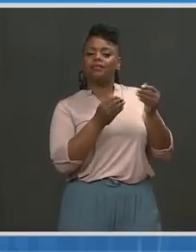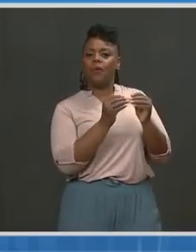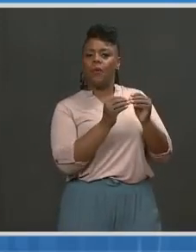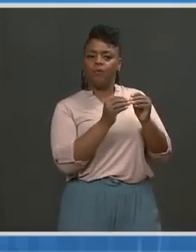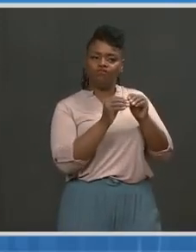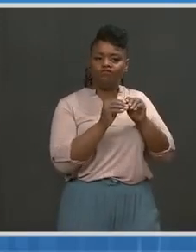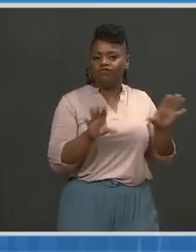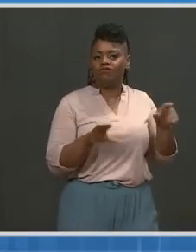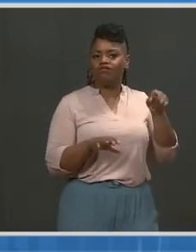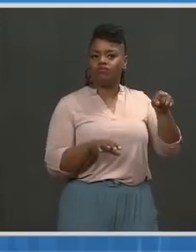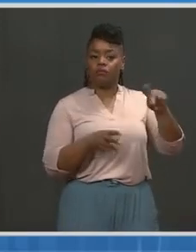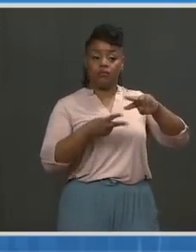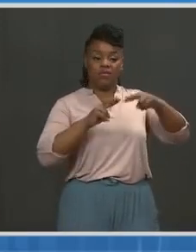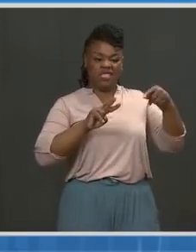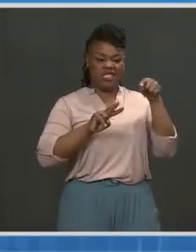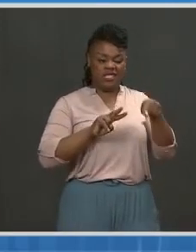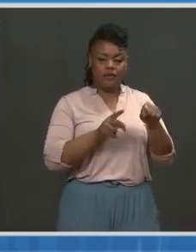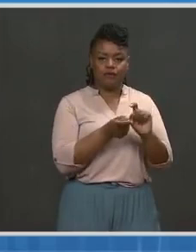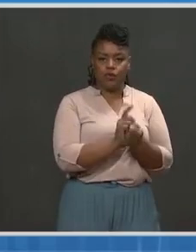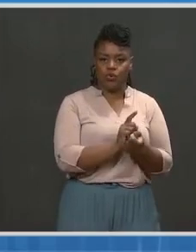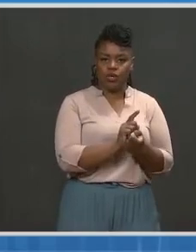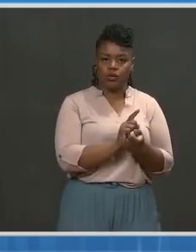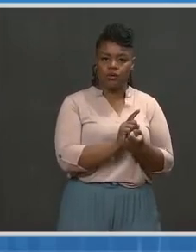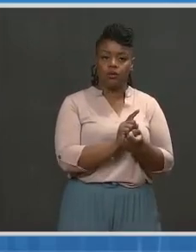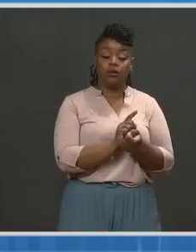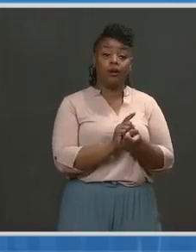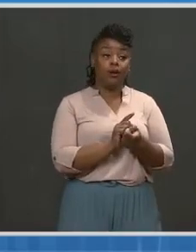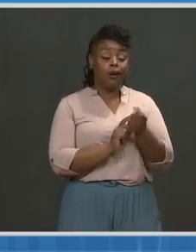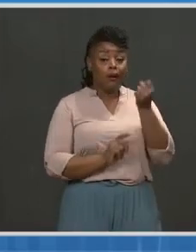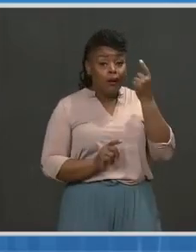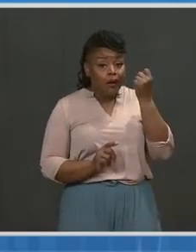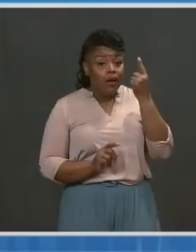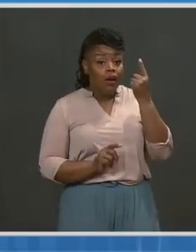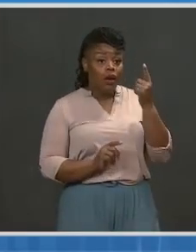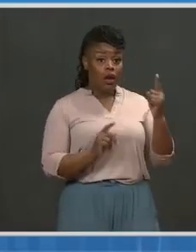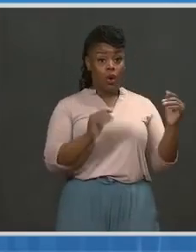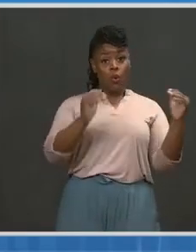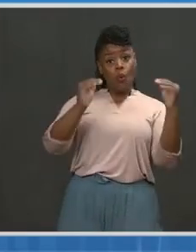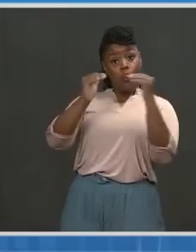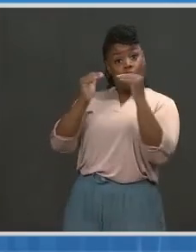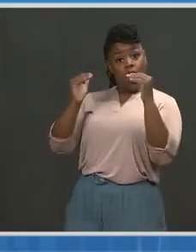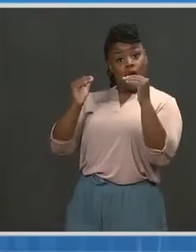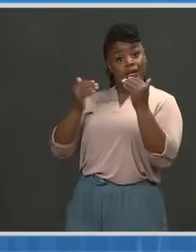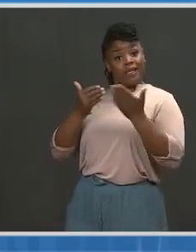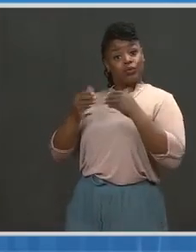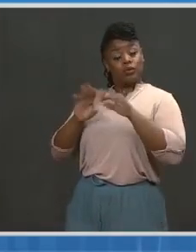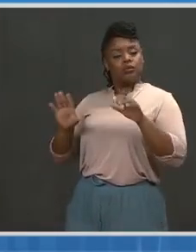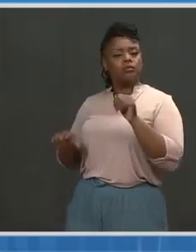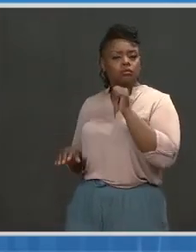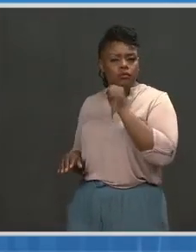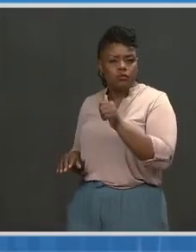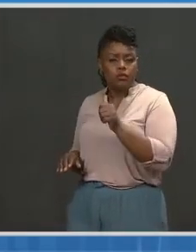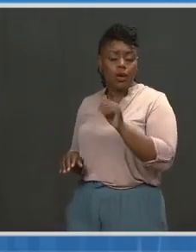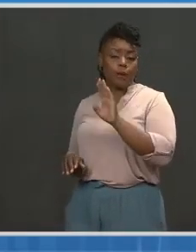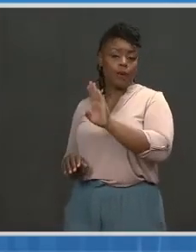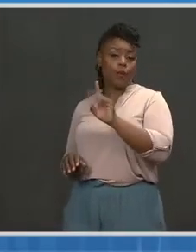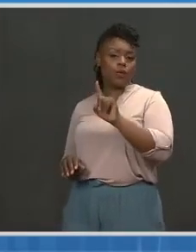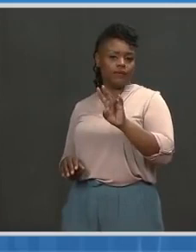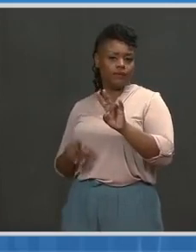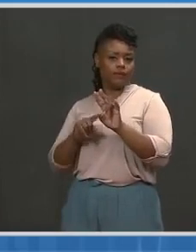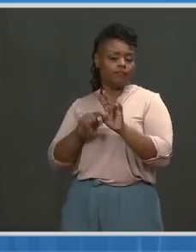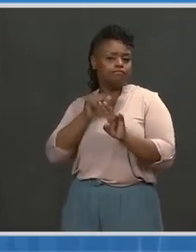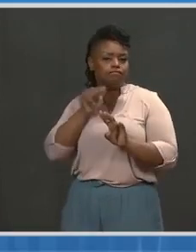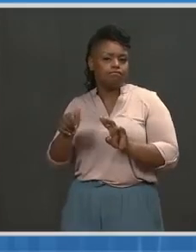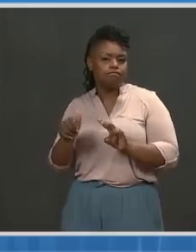of B1526, although to my understanding, not as transmissible as the B117. So we're following those data